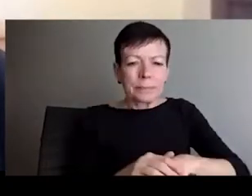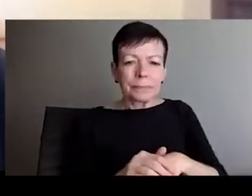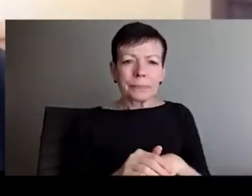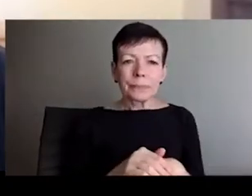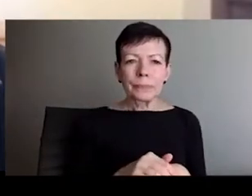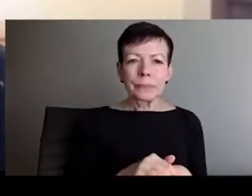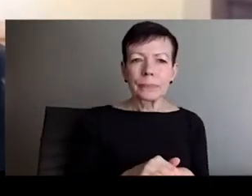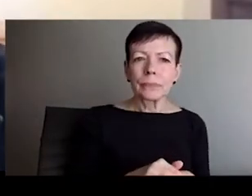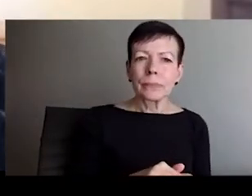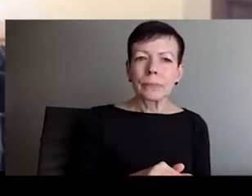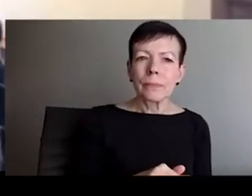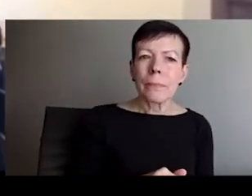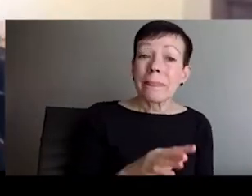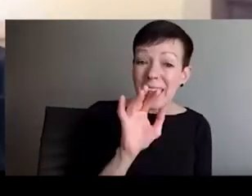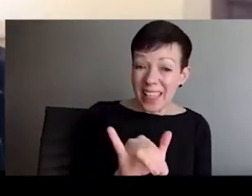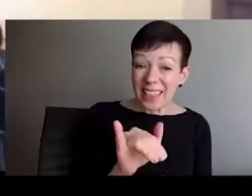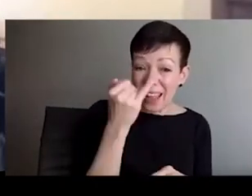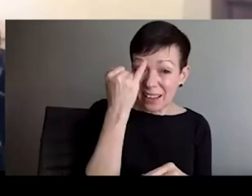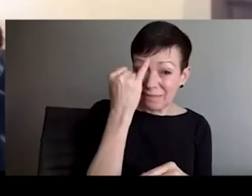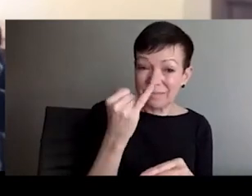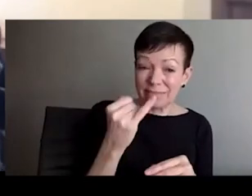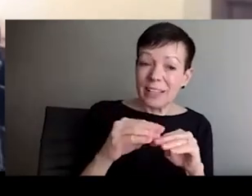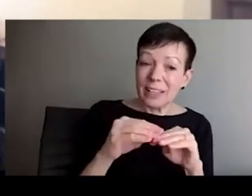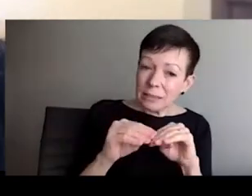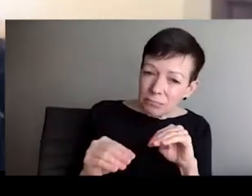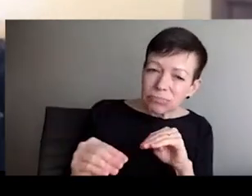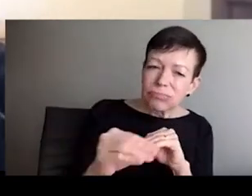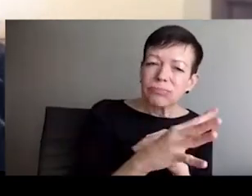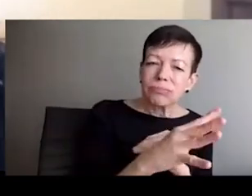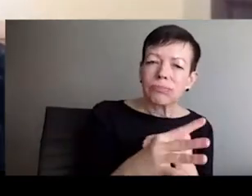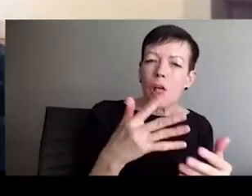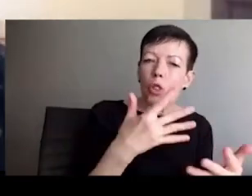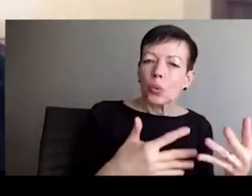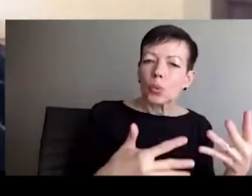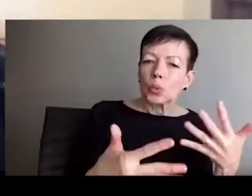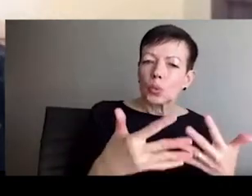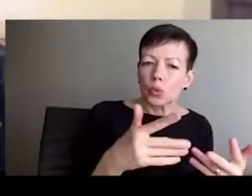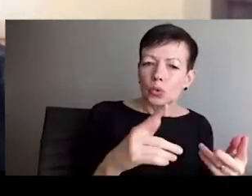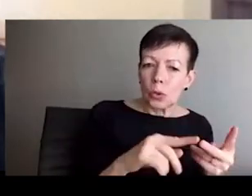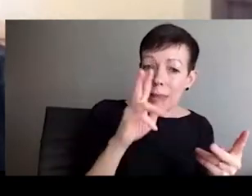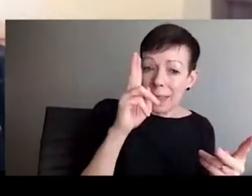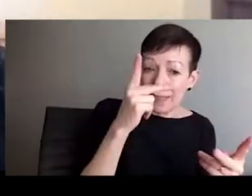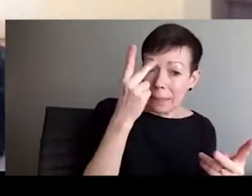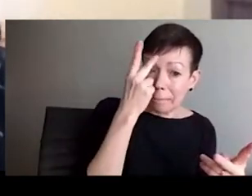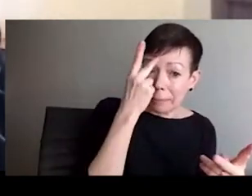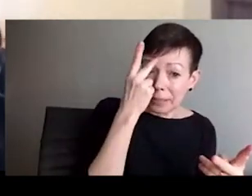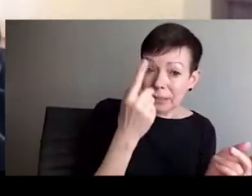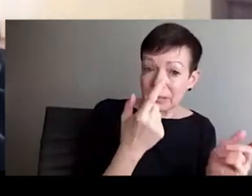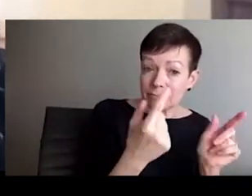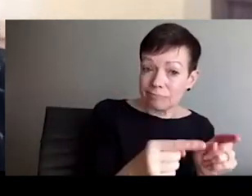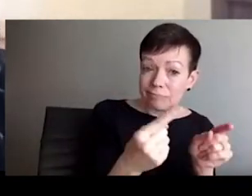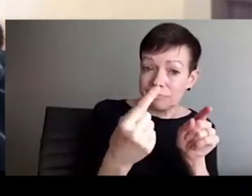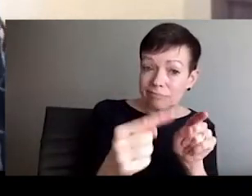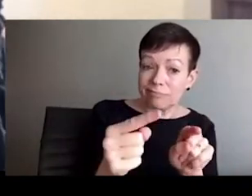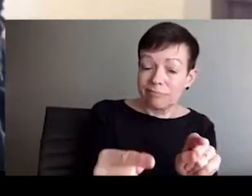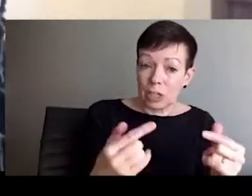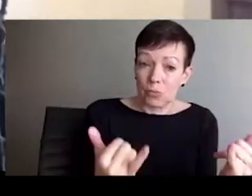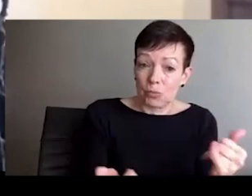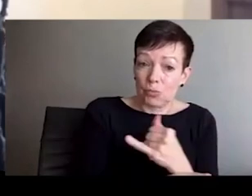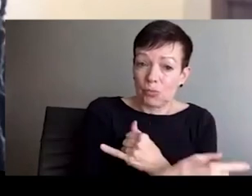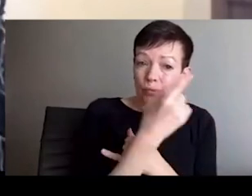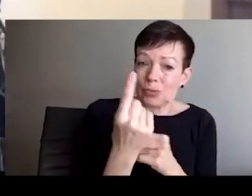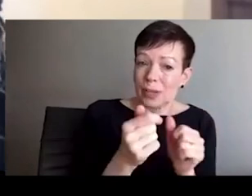anti-Blackness, which again, it shapes all people collectively. You don't even need white people present to have anti-Blackness. Because again,